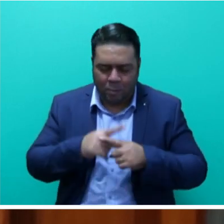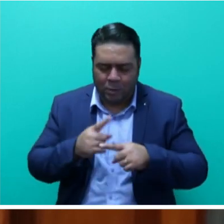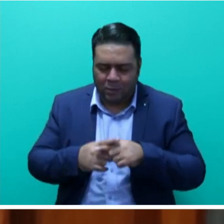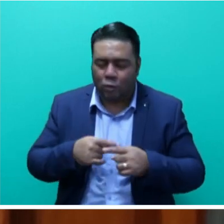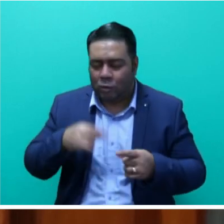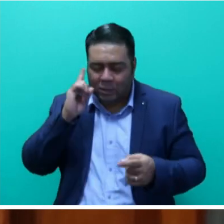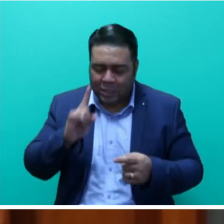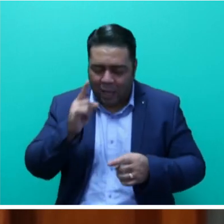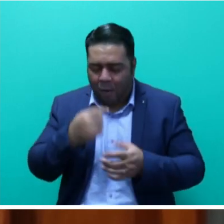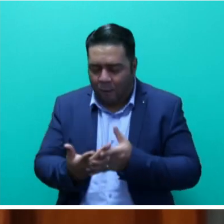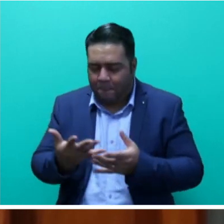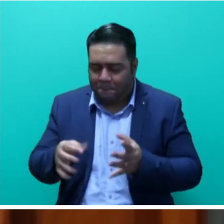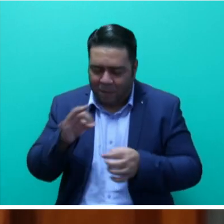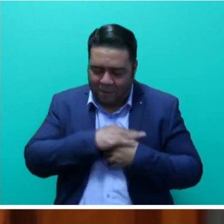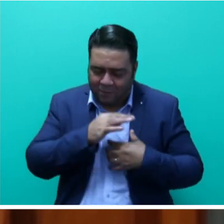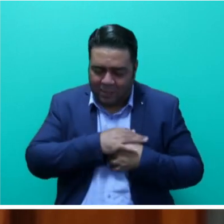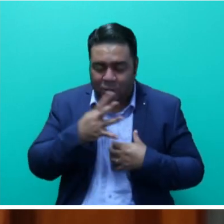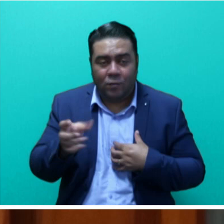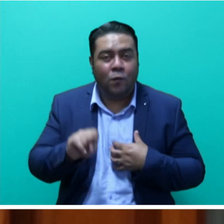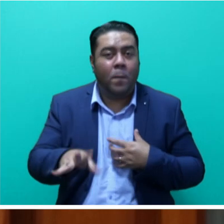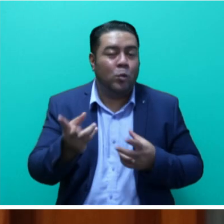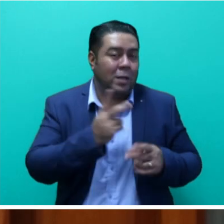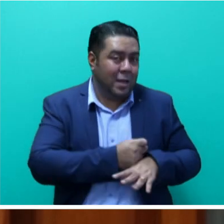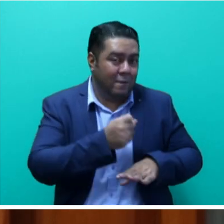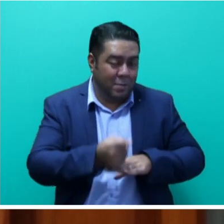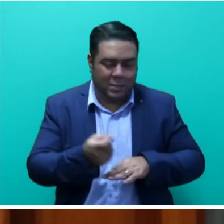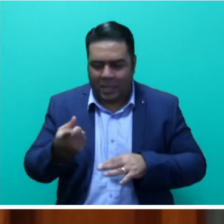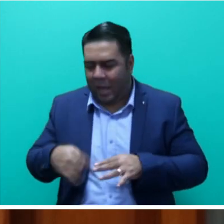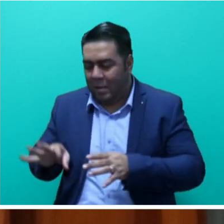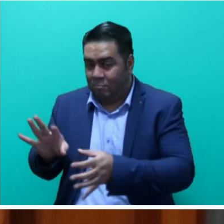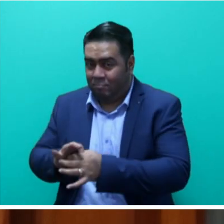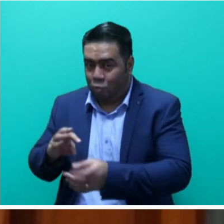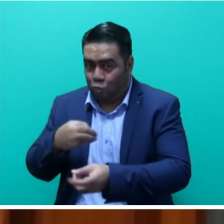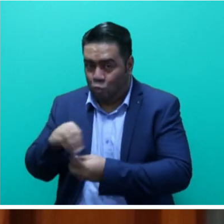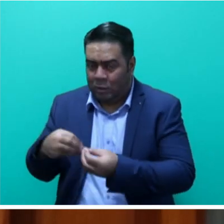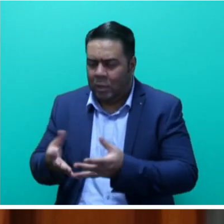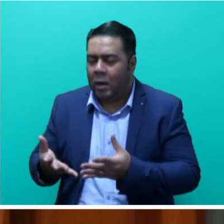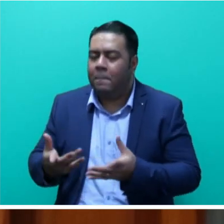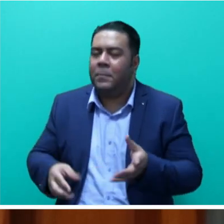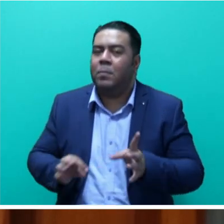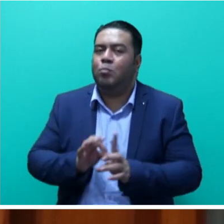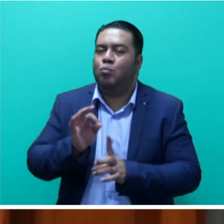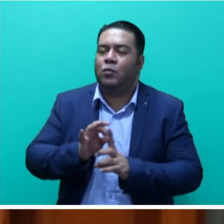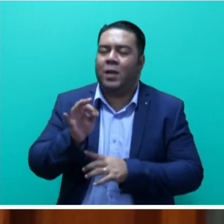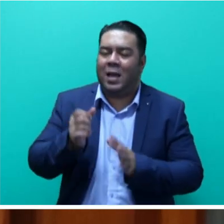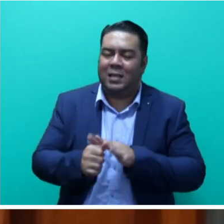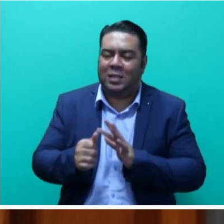benefits of collaborative initiatives between government and cooperatives, including improved access to resources,